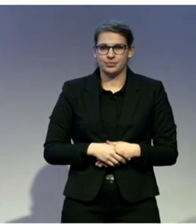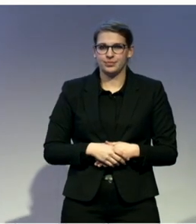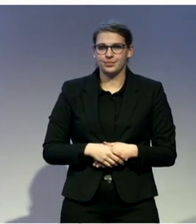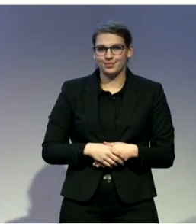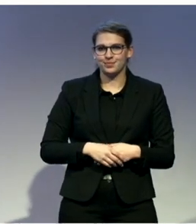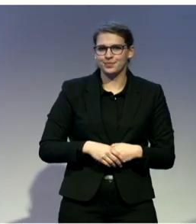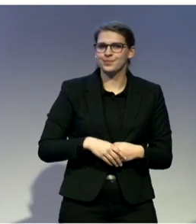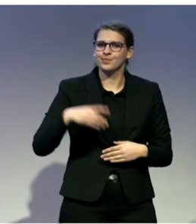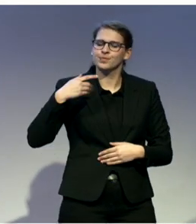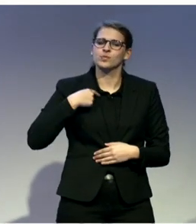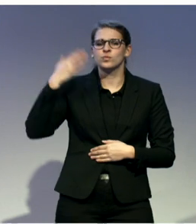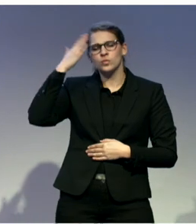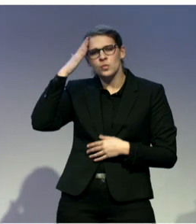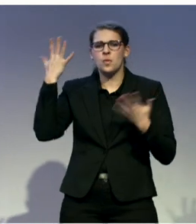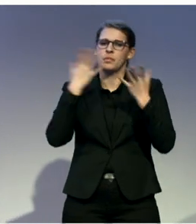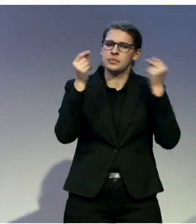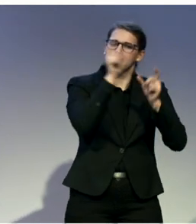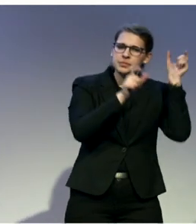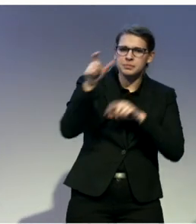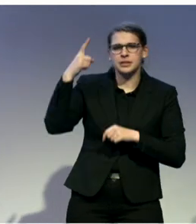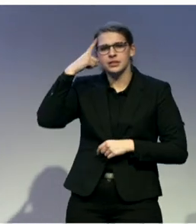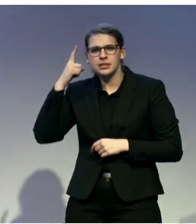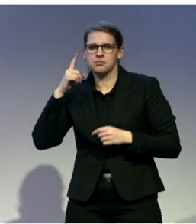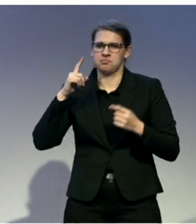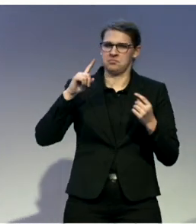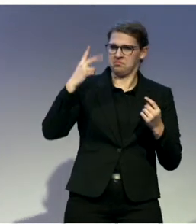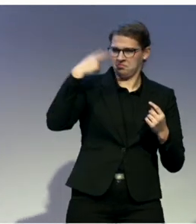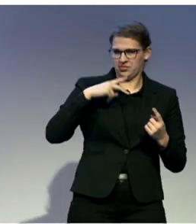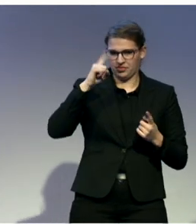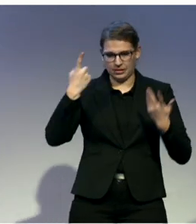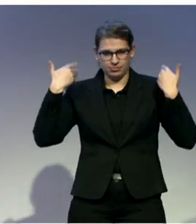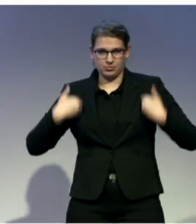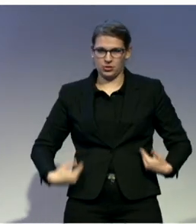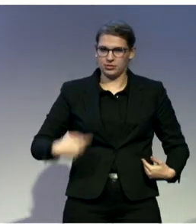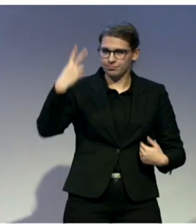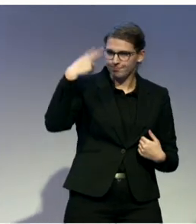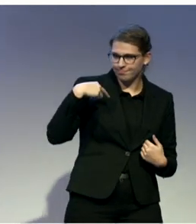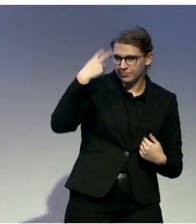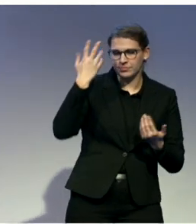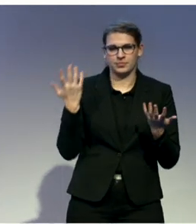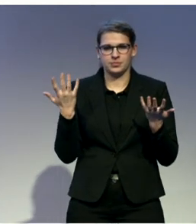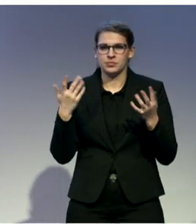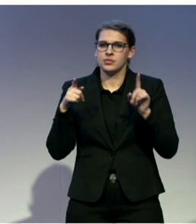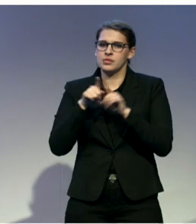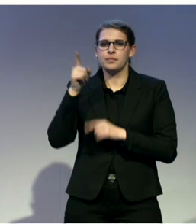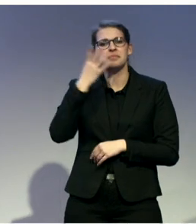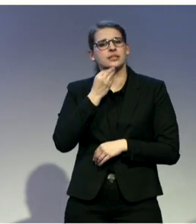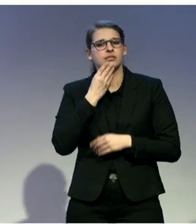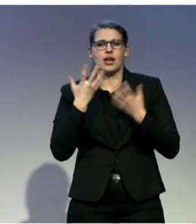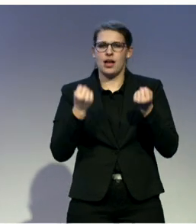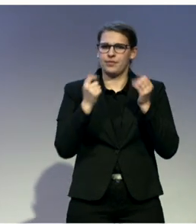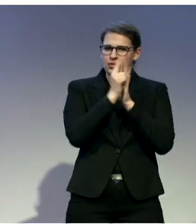enough. Israel has regulations about accessible services, which is great. But again, that gives you